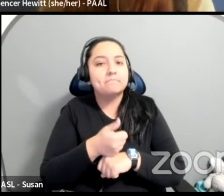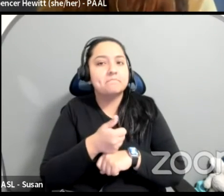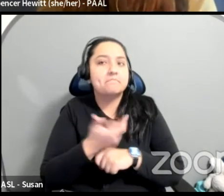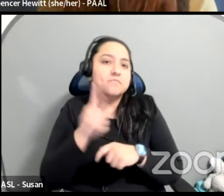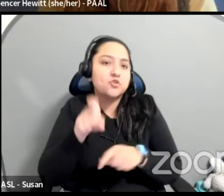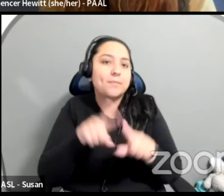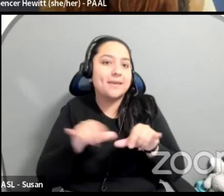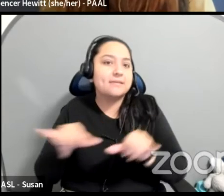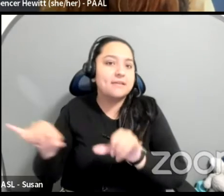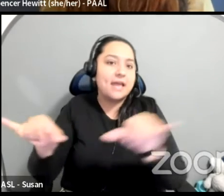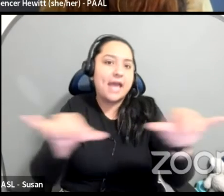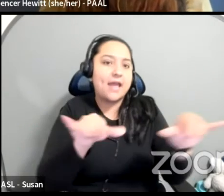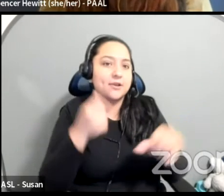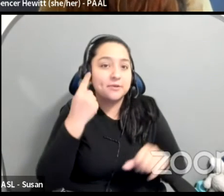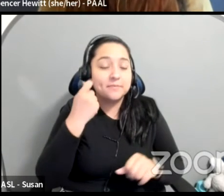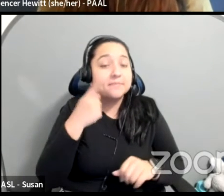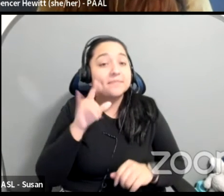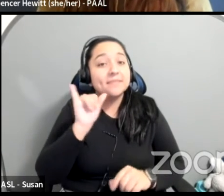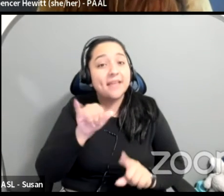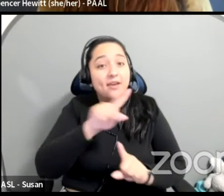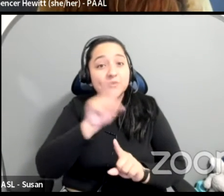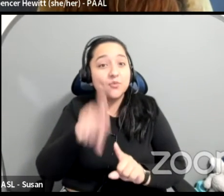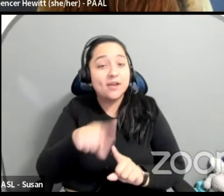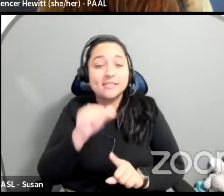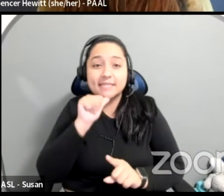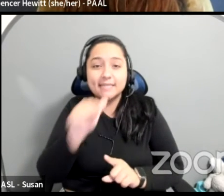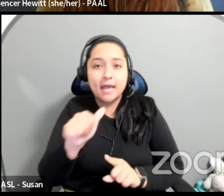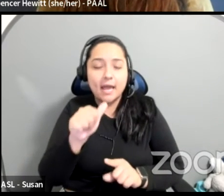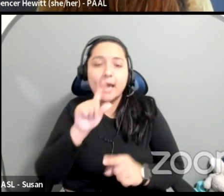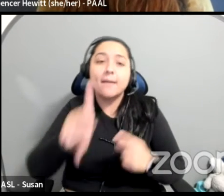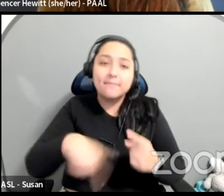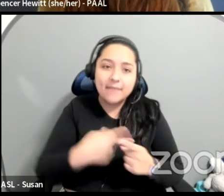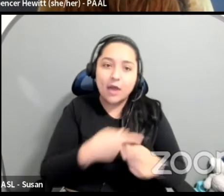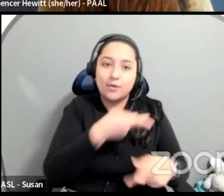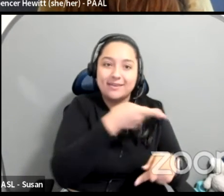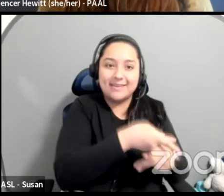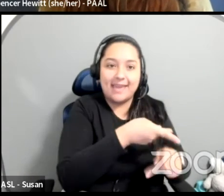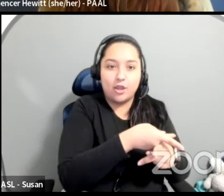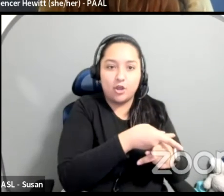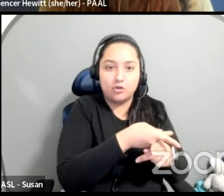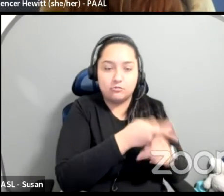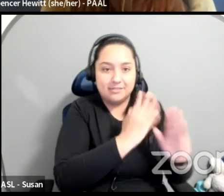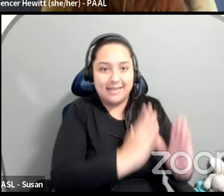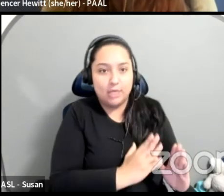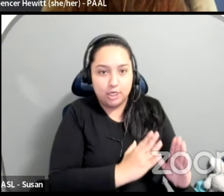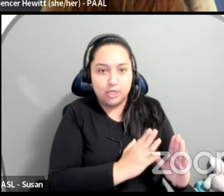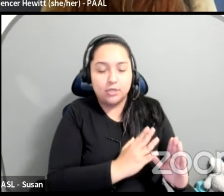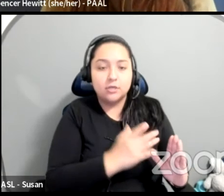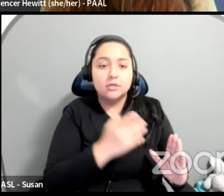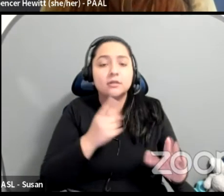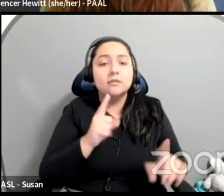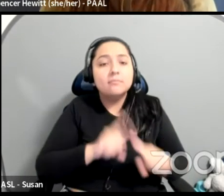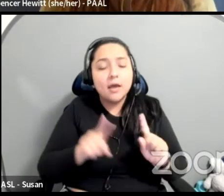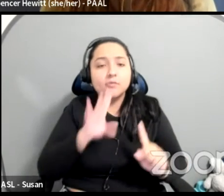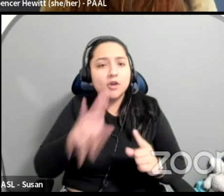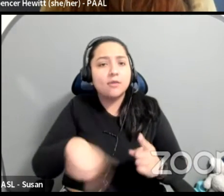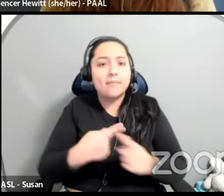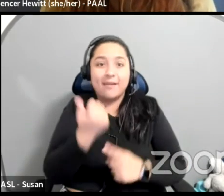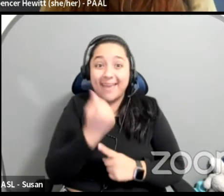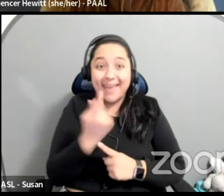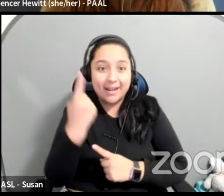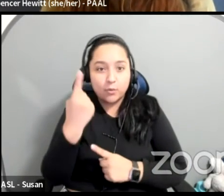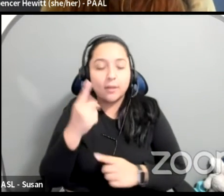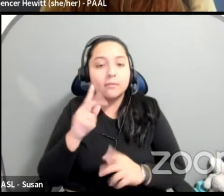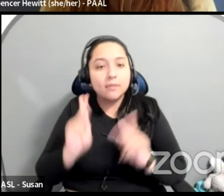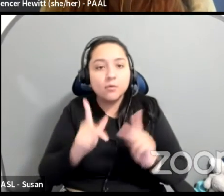questions. Like this is actually not a question about, right, necessarily caretakers. Like we're talking about anybody. We're talking about centering the most vulnerable, be